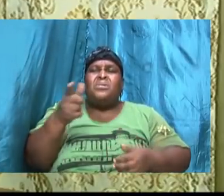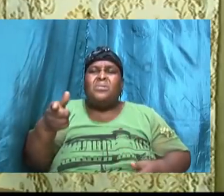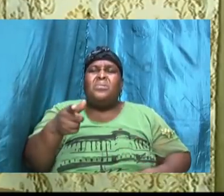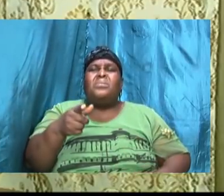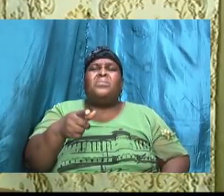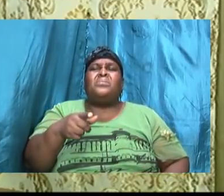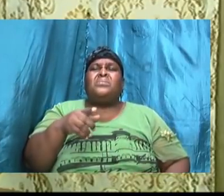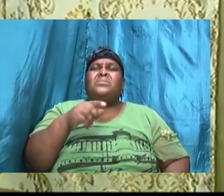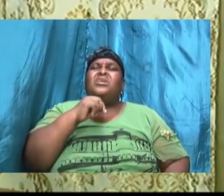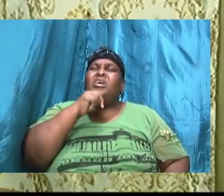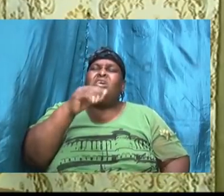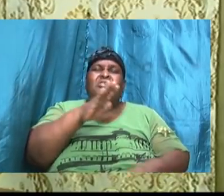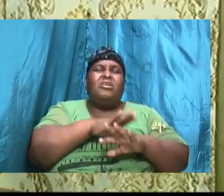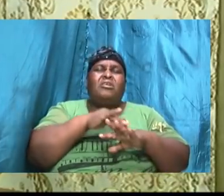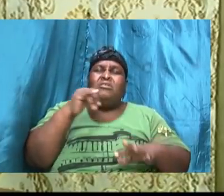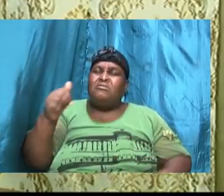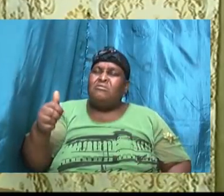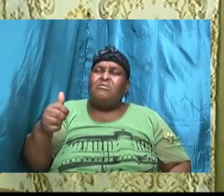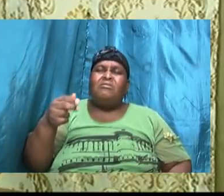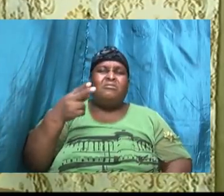name Sarah but Sarah